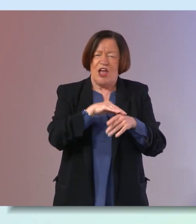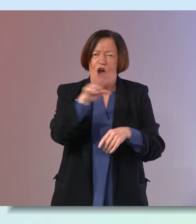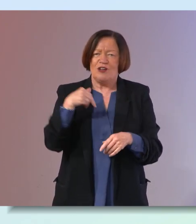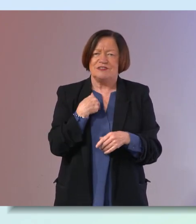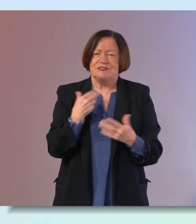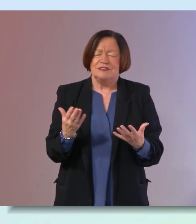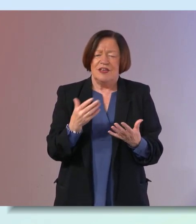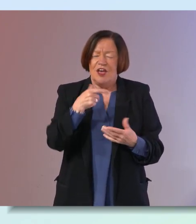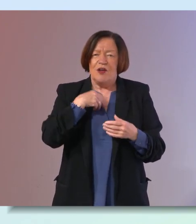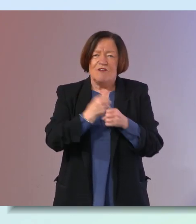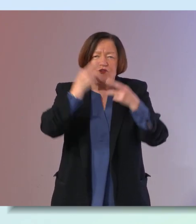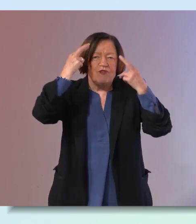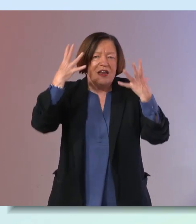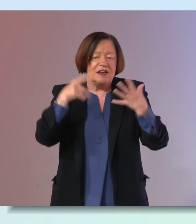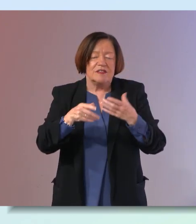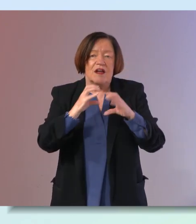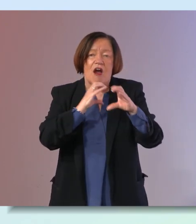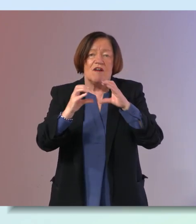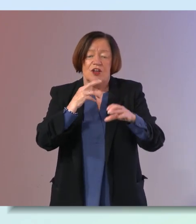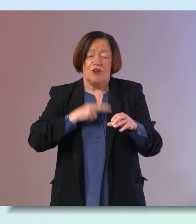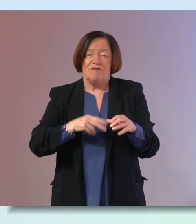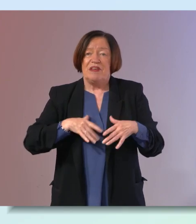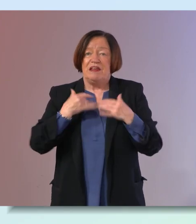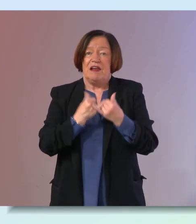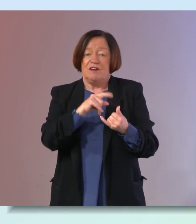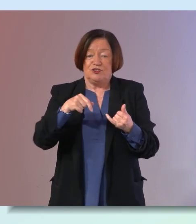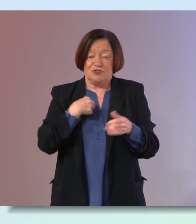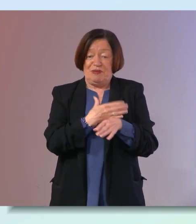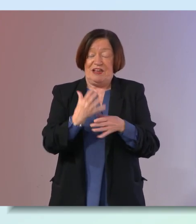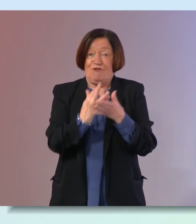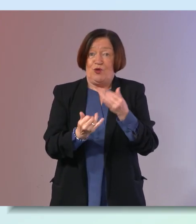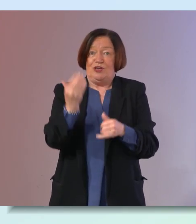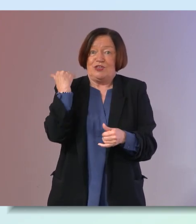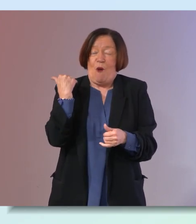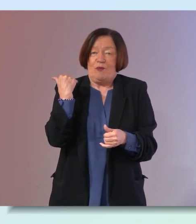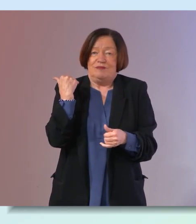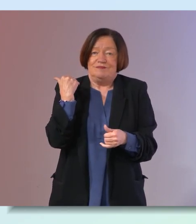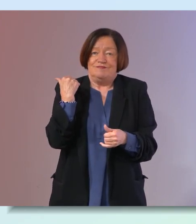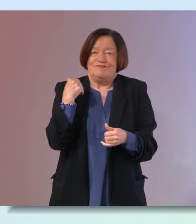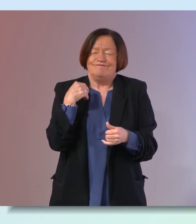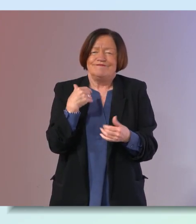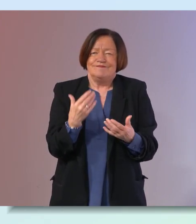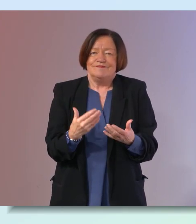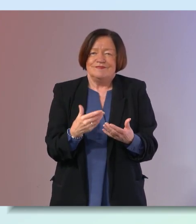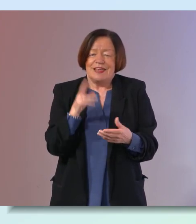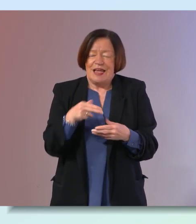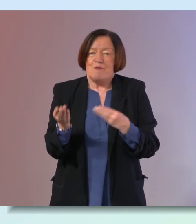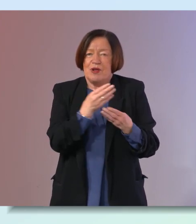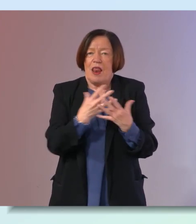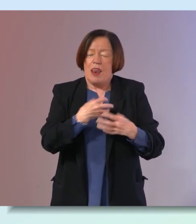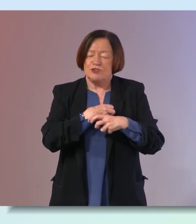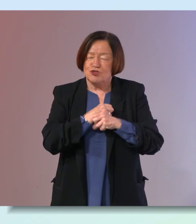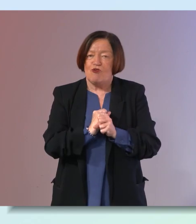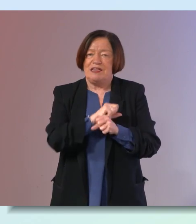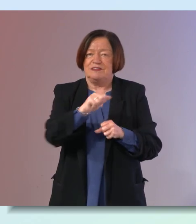if we realized that the conversation on the menopause almost feels like just began a few years ago and that can bring a lot of stress